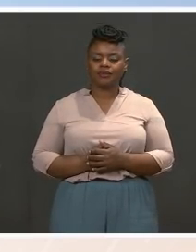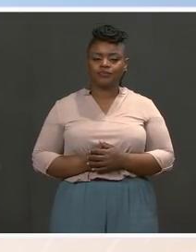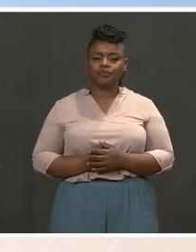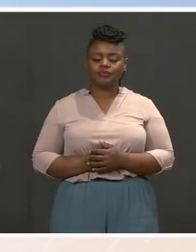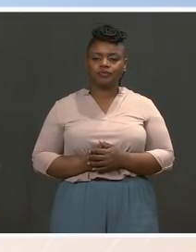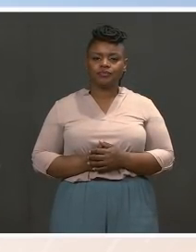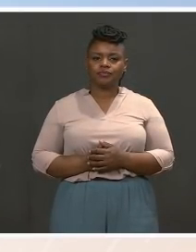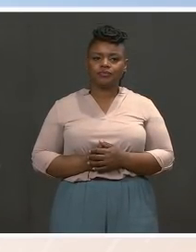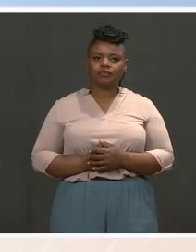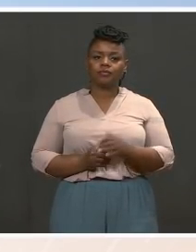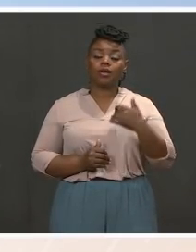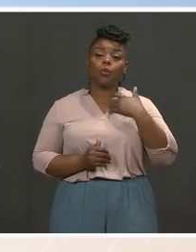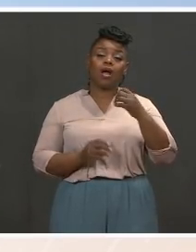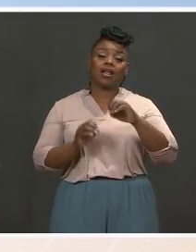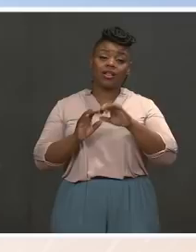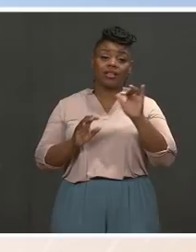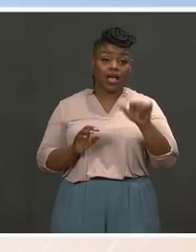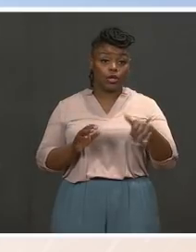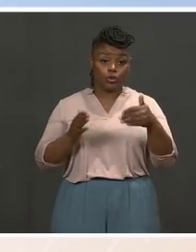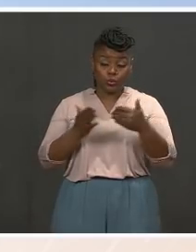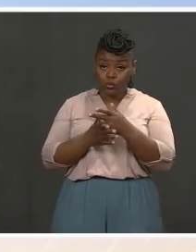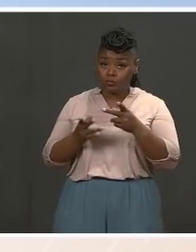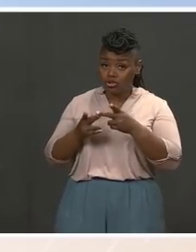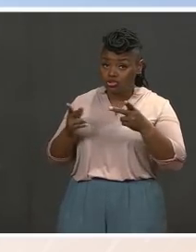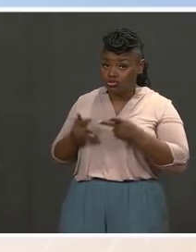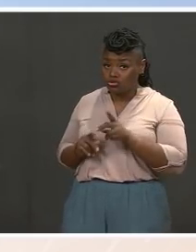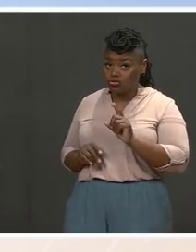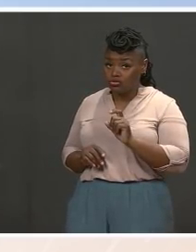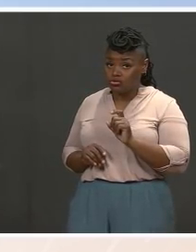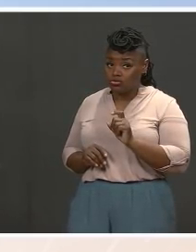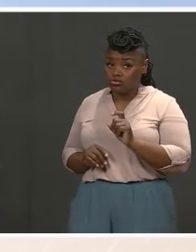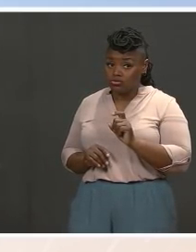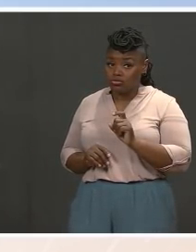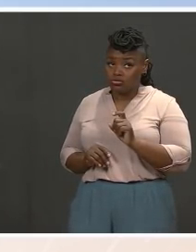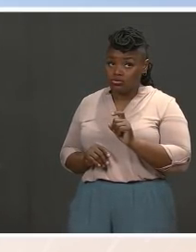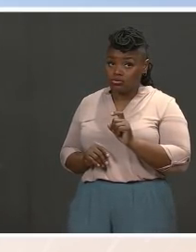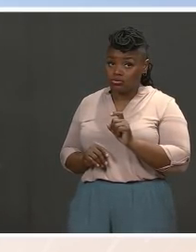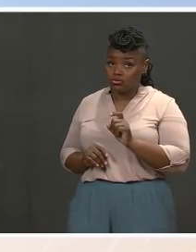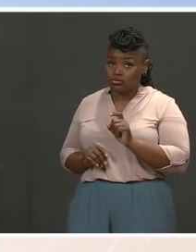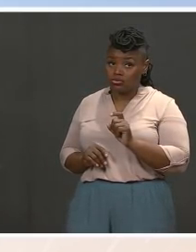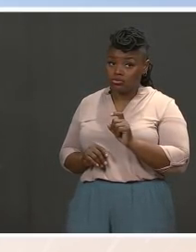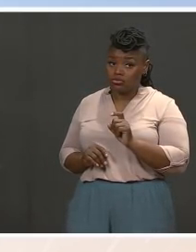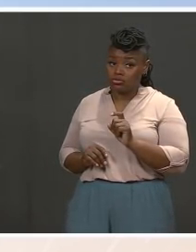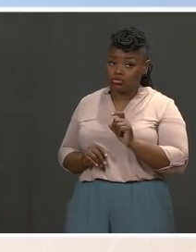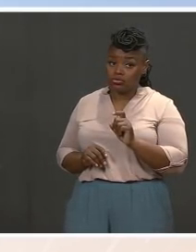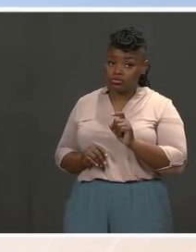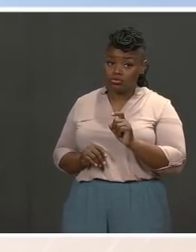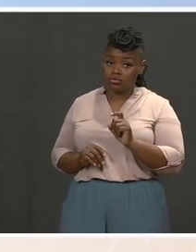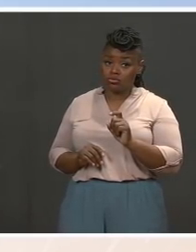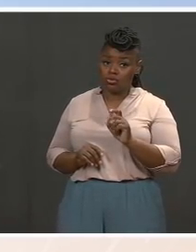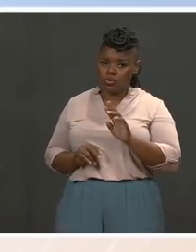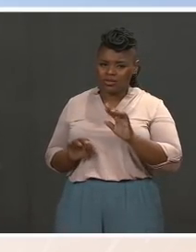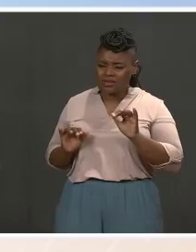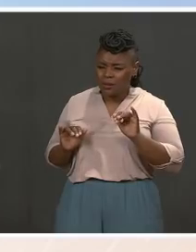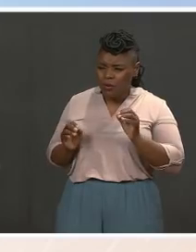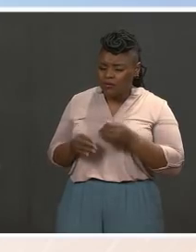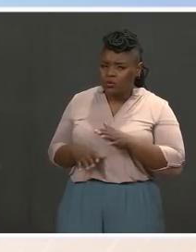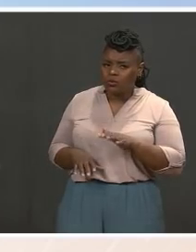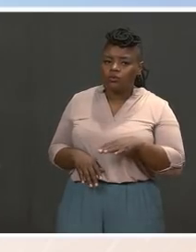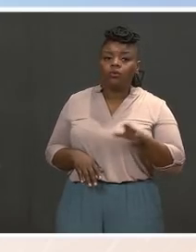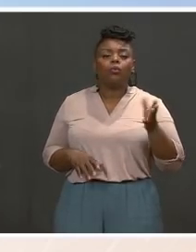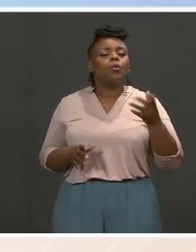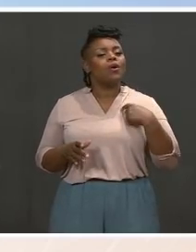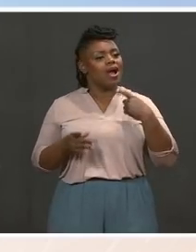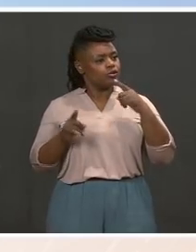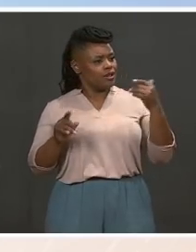clear, this is a new position in addition to the one over in public engagement? This is the one that we announced last night. Okay, so it's going